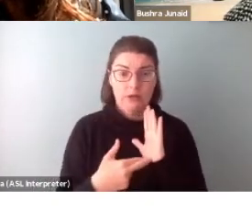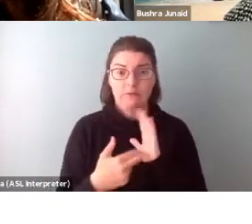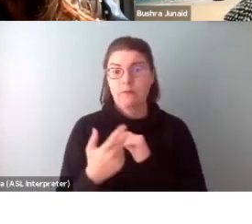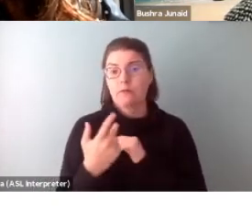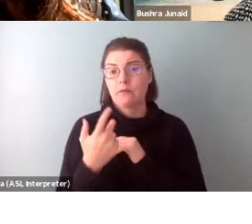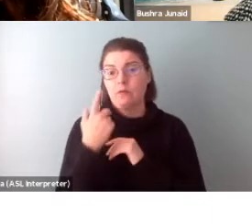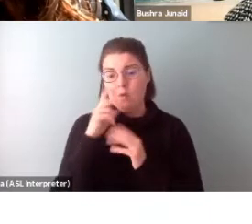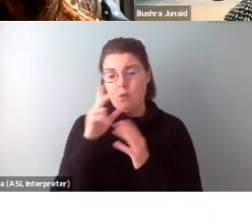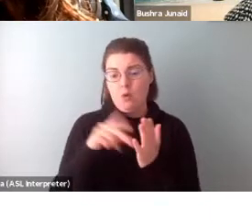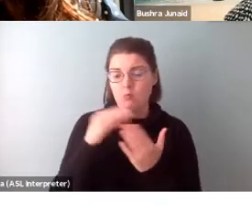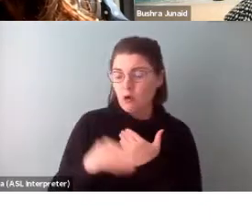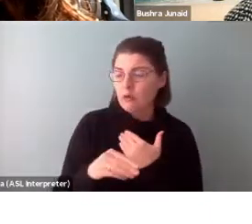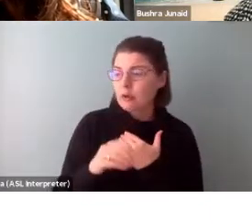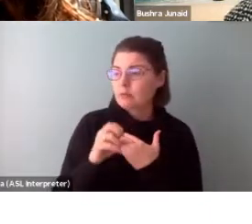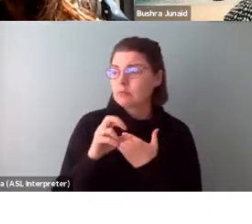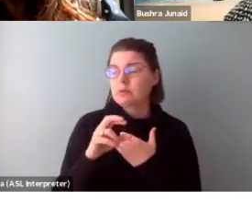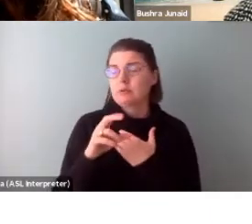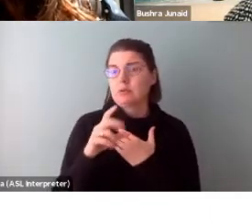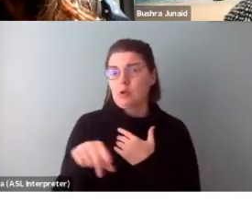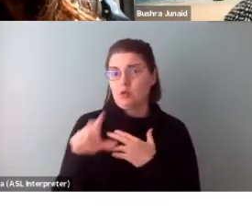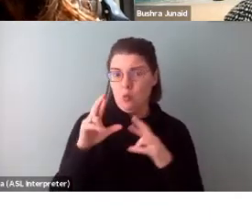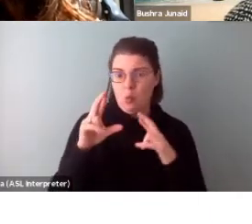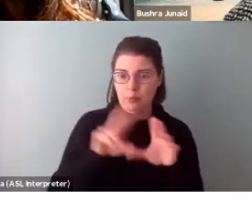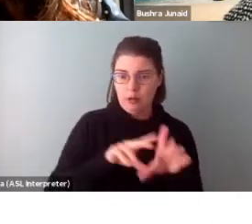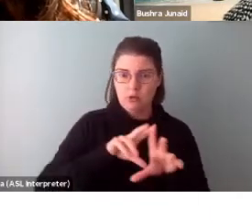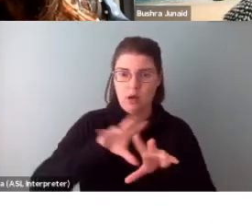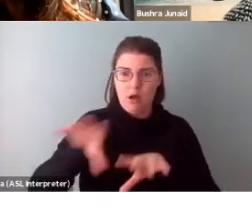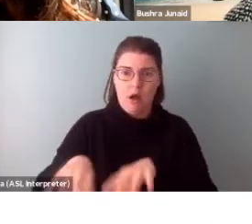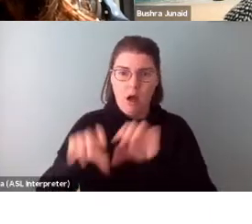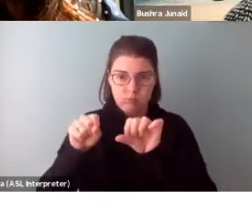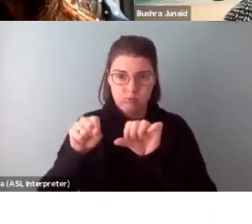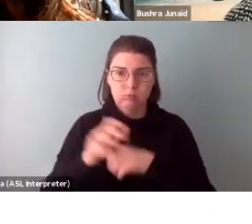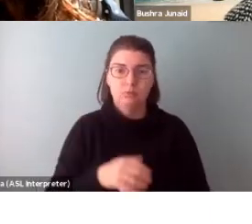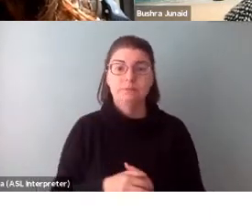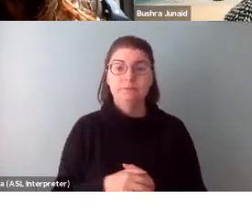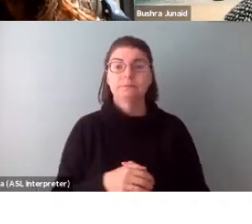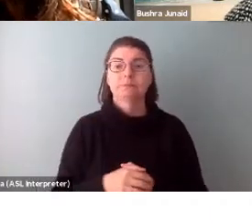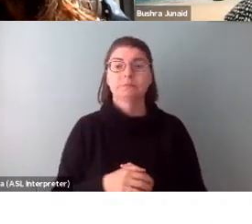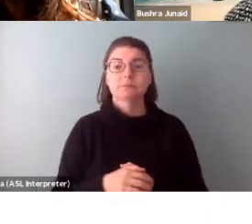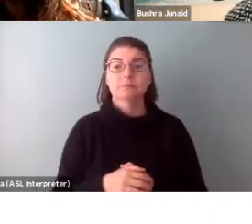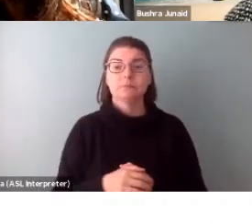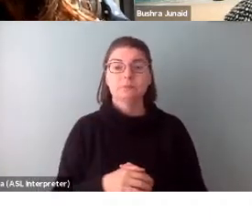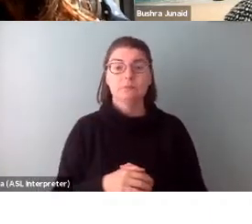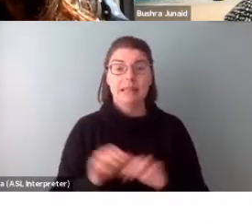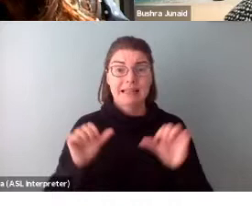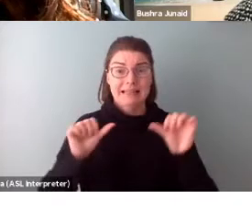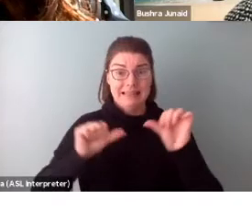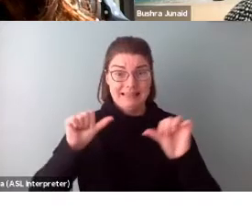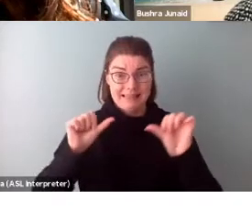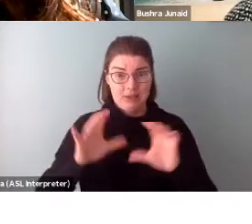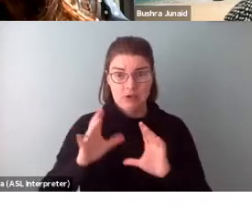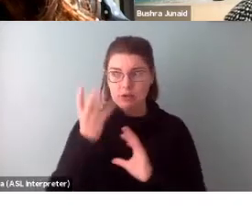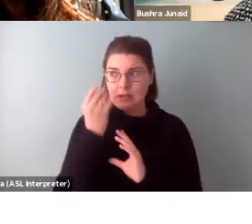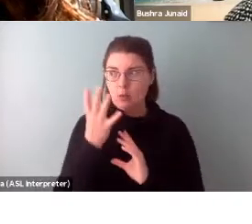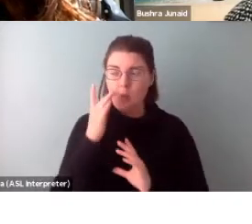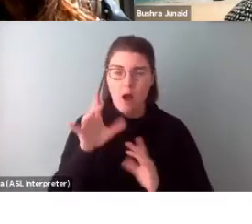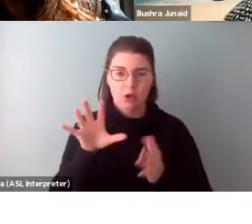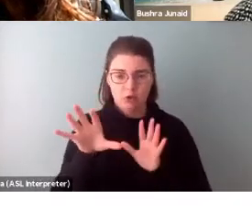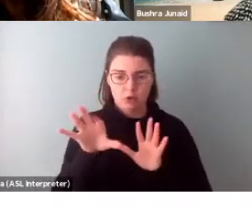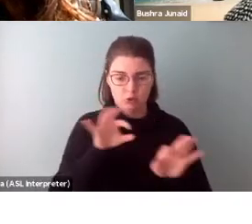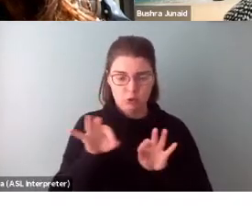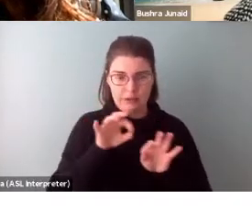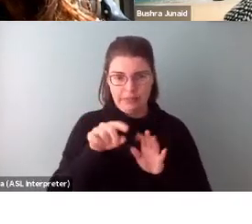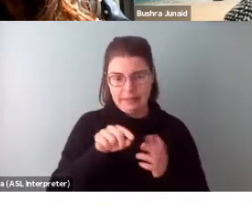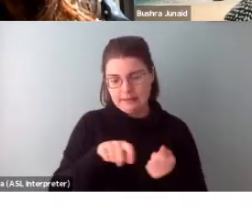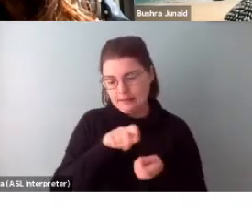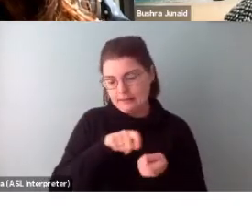the programs that you're hoping to take. Tell the assessors why you have chosen these artistic examples in the space provided.